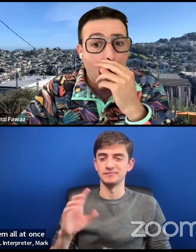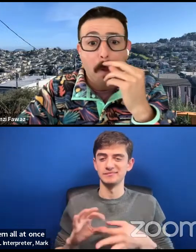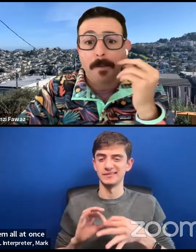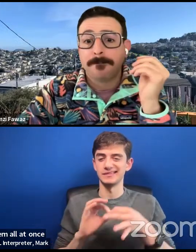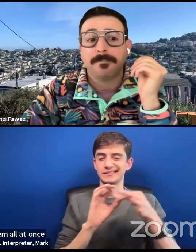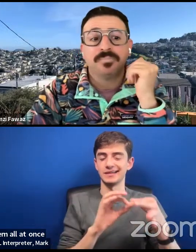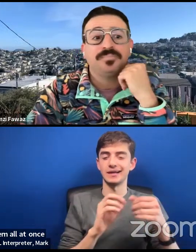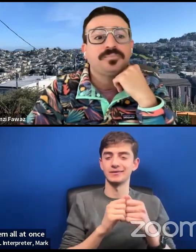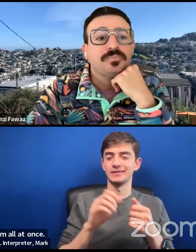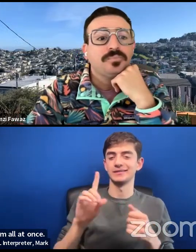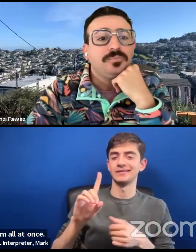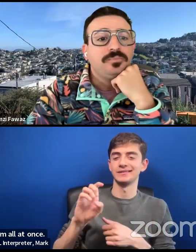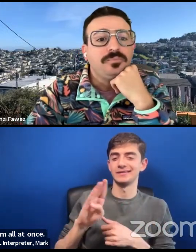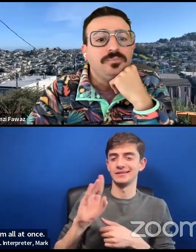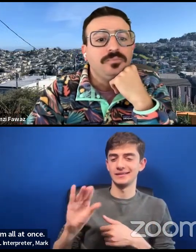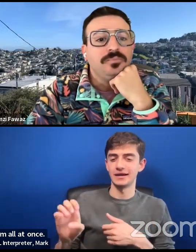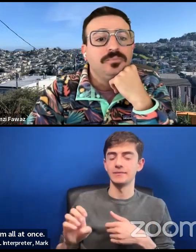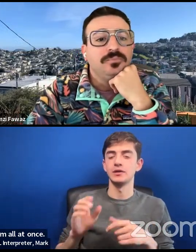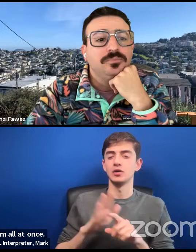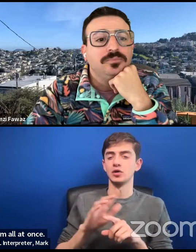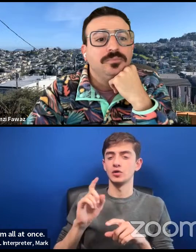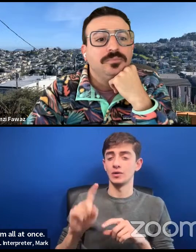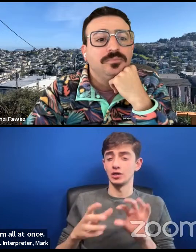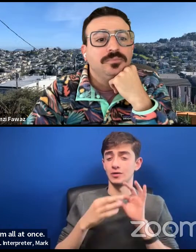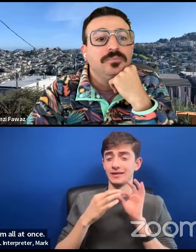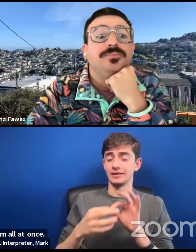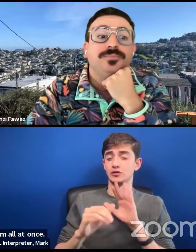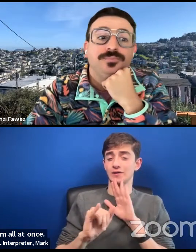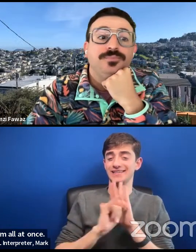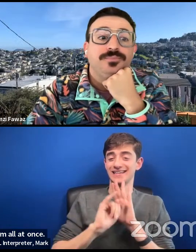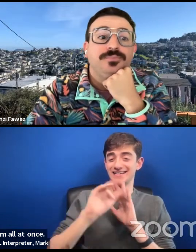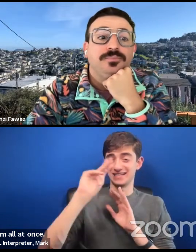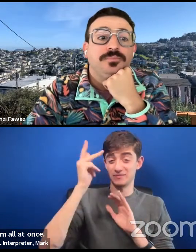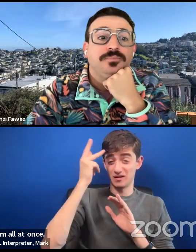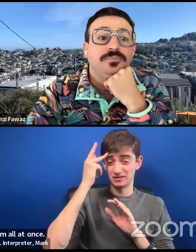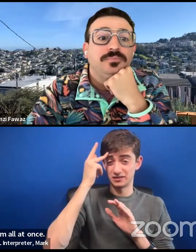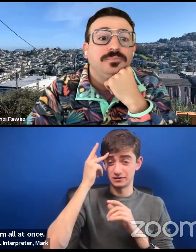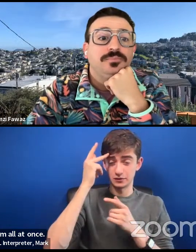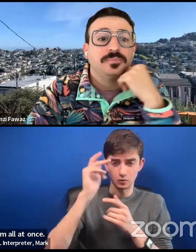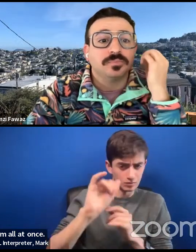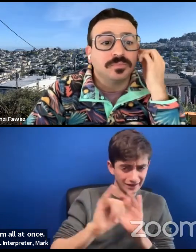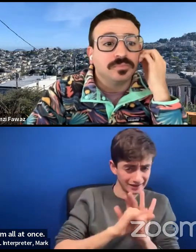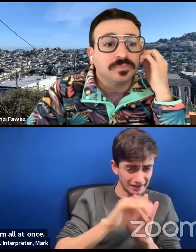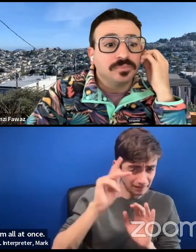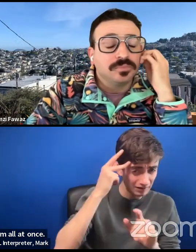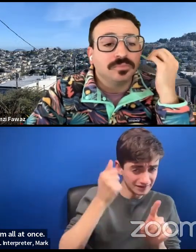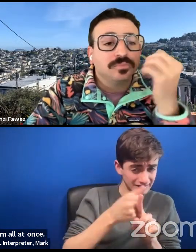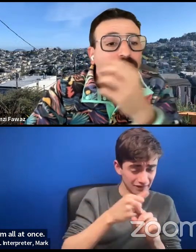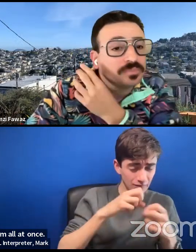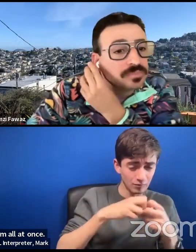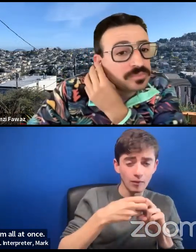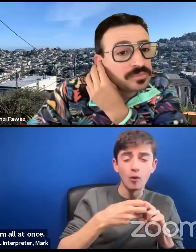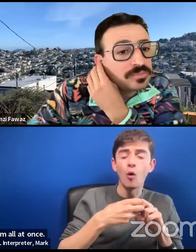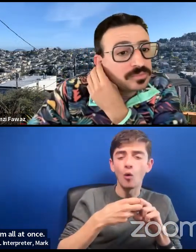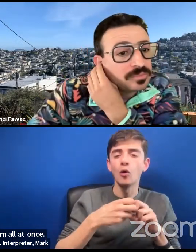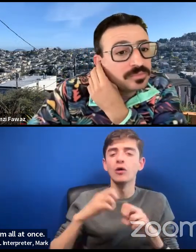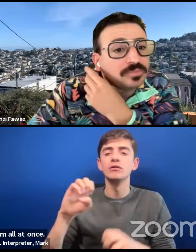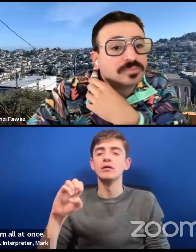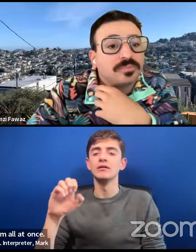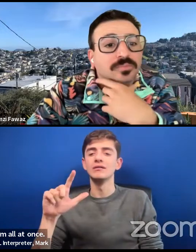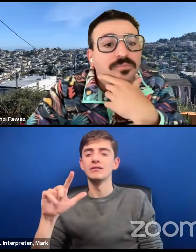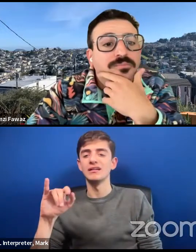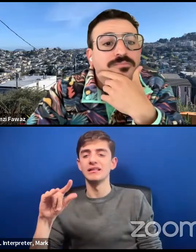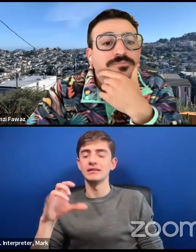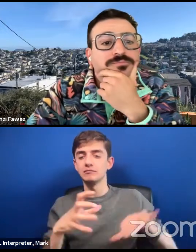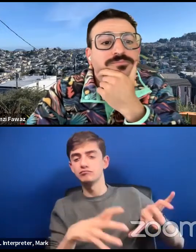about, is it identity politics itself the problem? Or has there been an elite capture of identity politics?